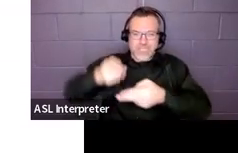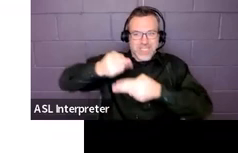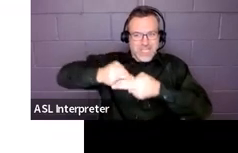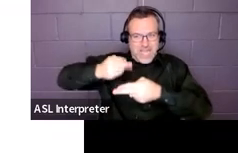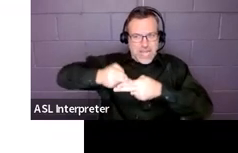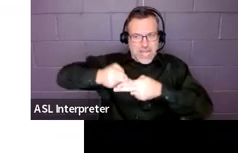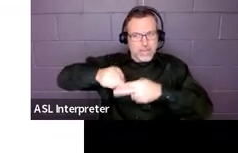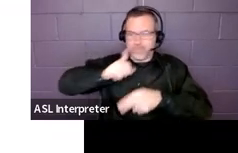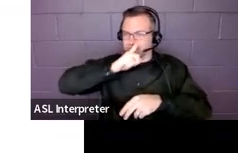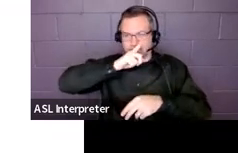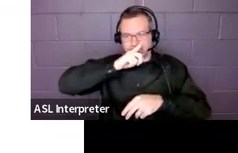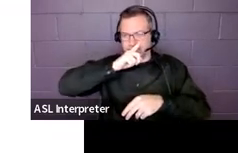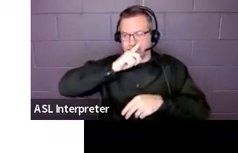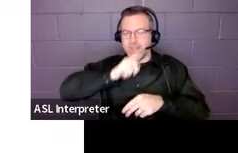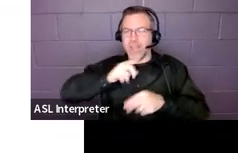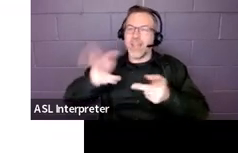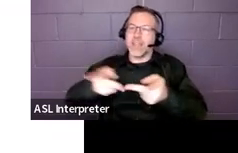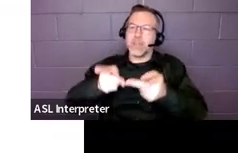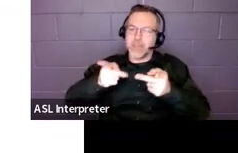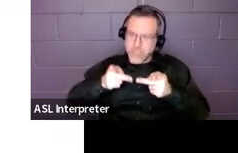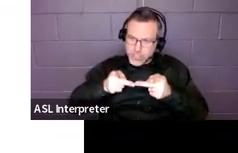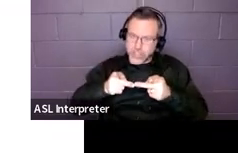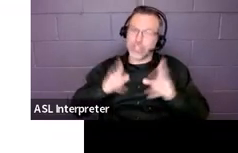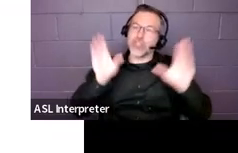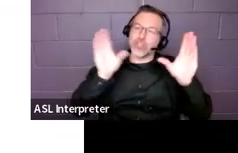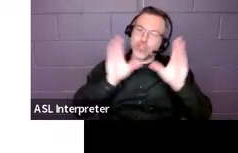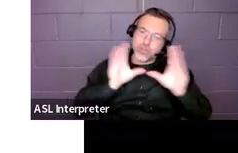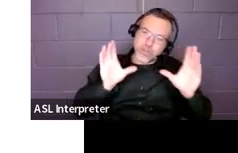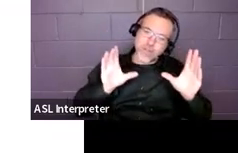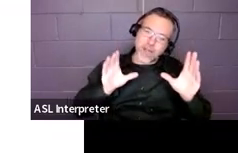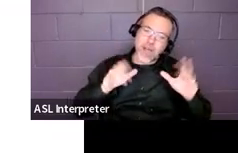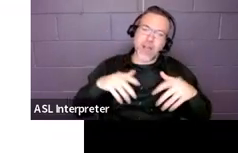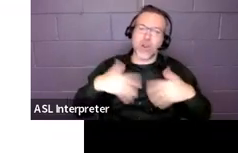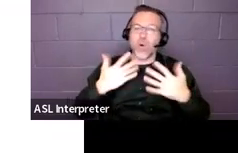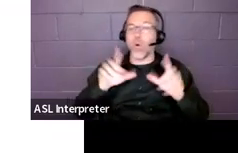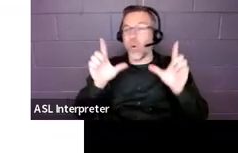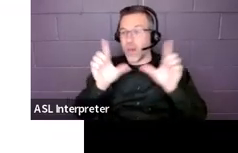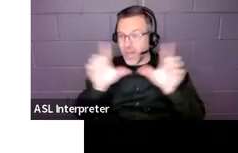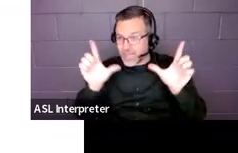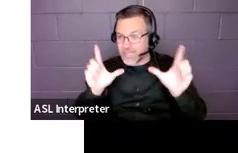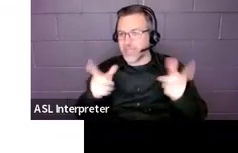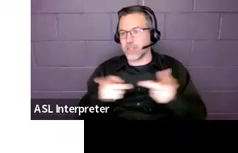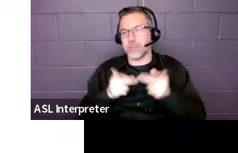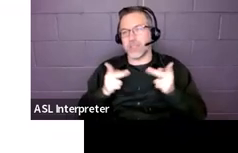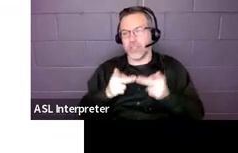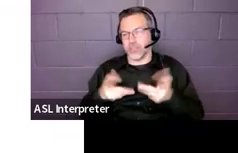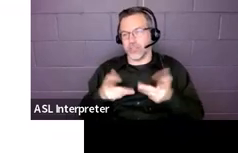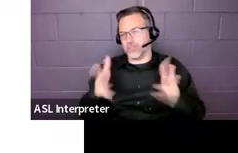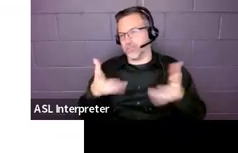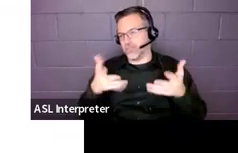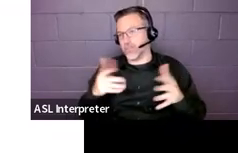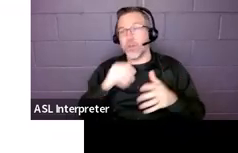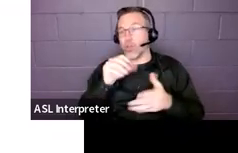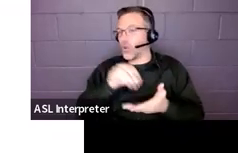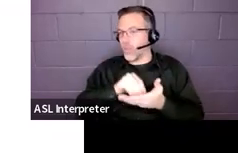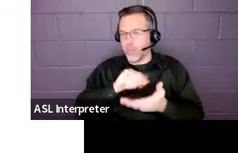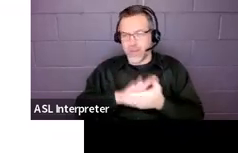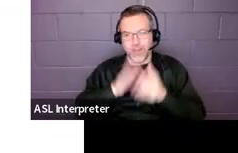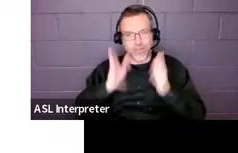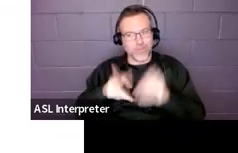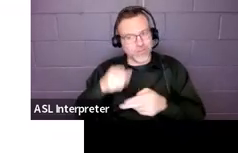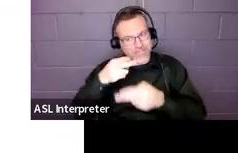position, that certified or licensed position that's responsible on the service grid. don't put names.